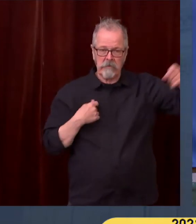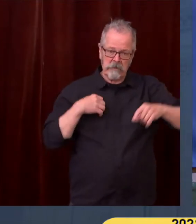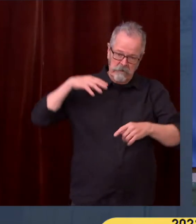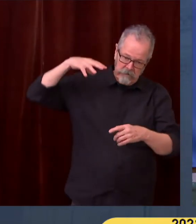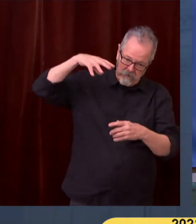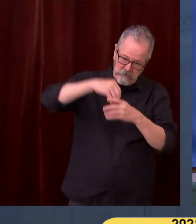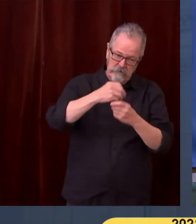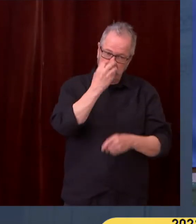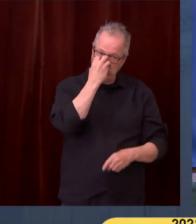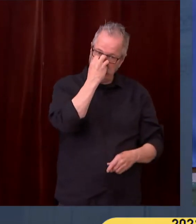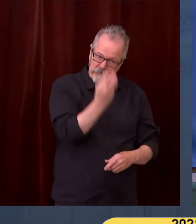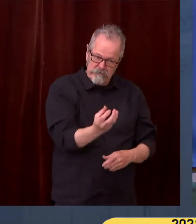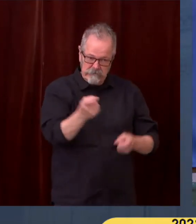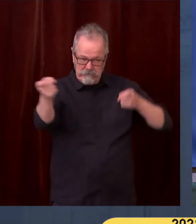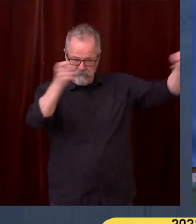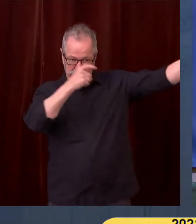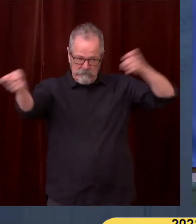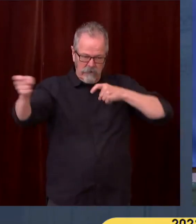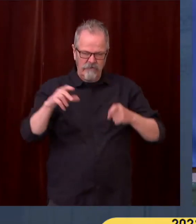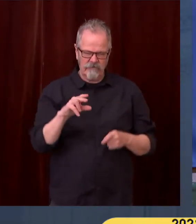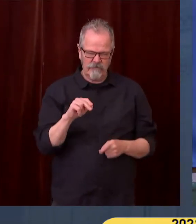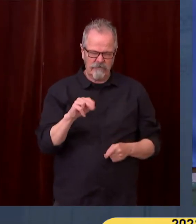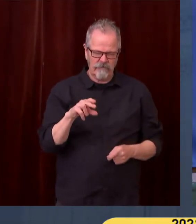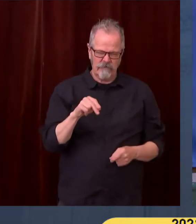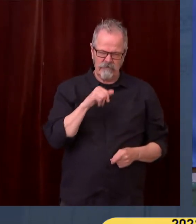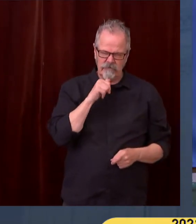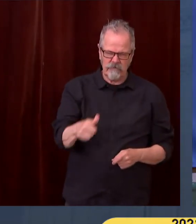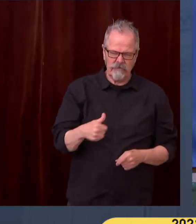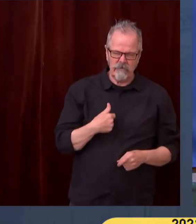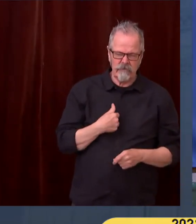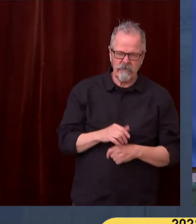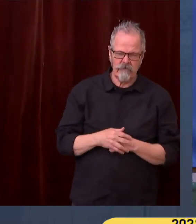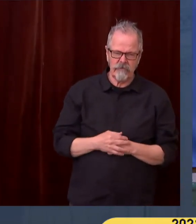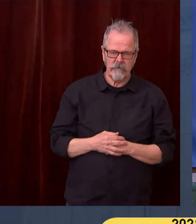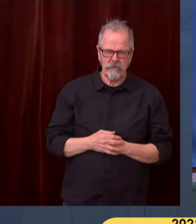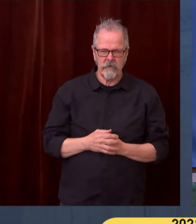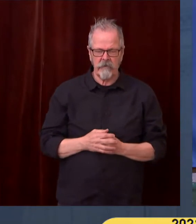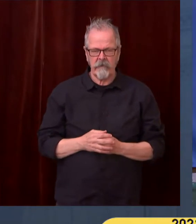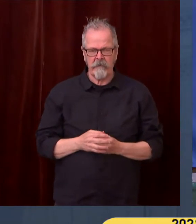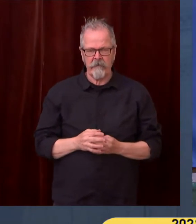All right. Up next, we'll go to Brendan Block with the Olympian. Go ahead, Brendan.